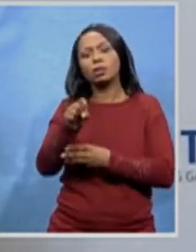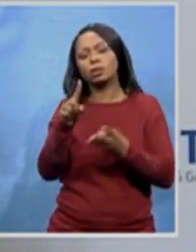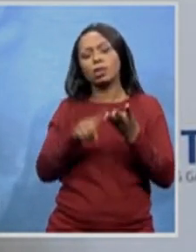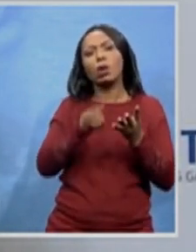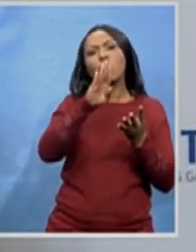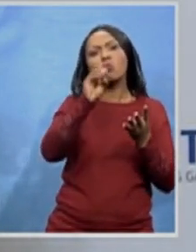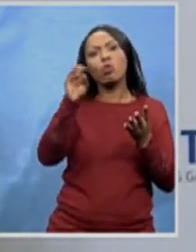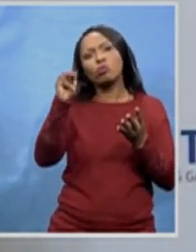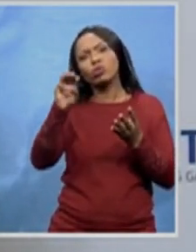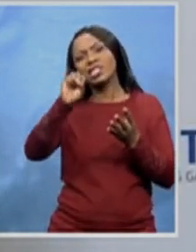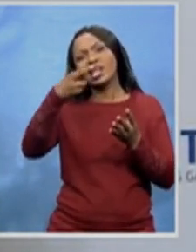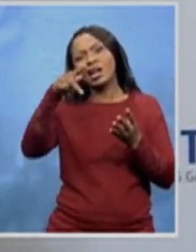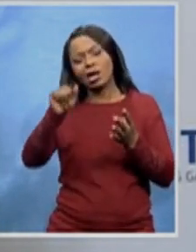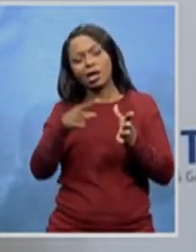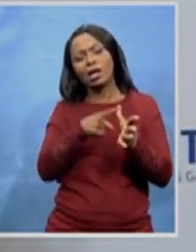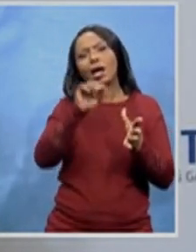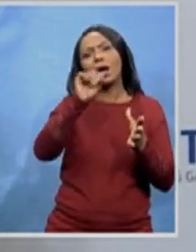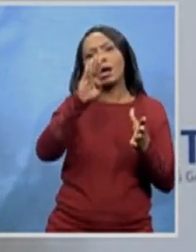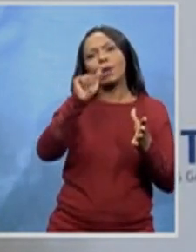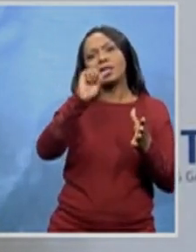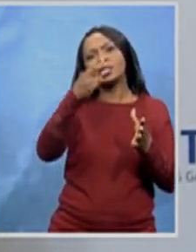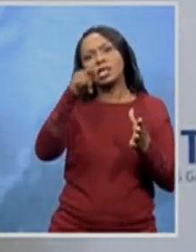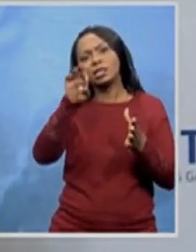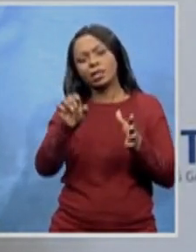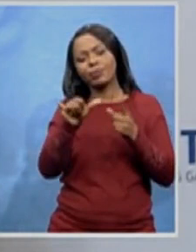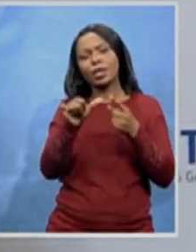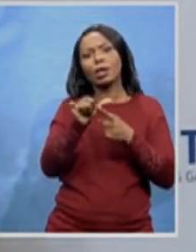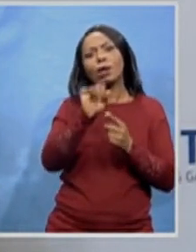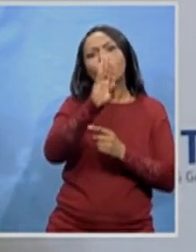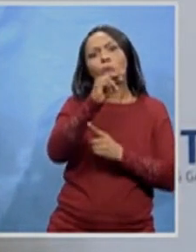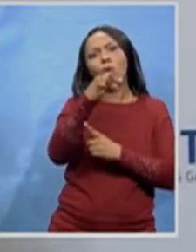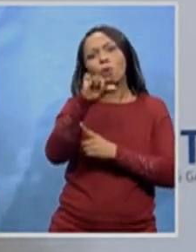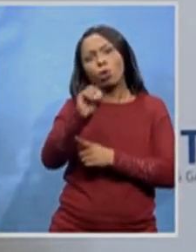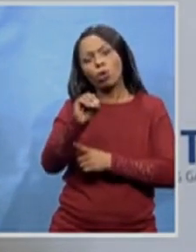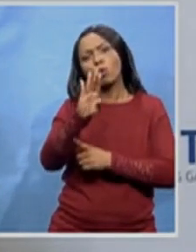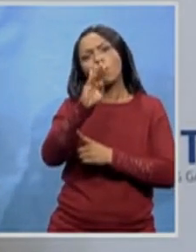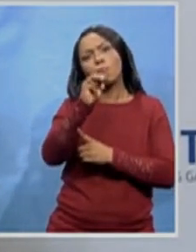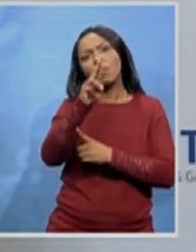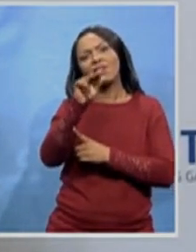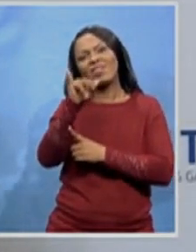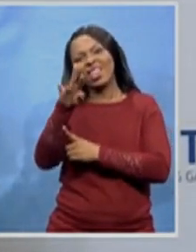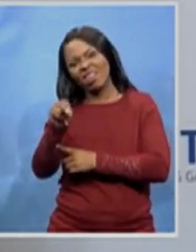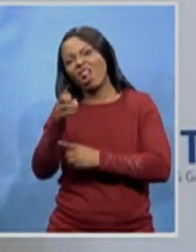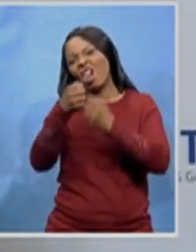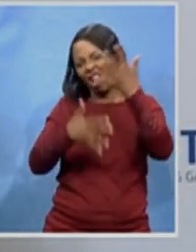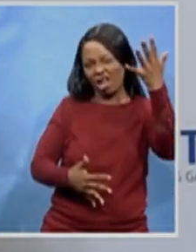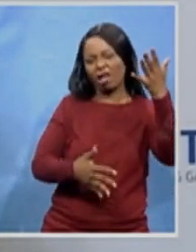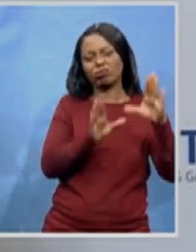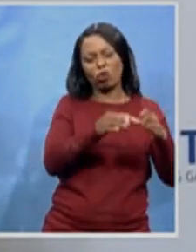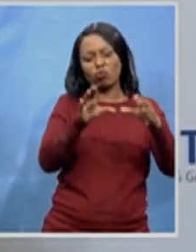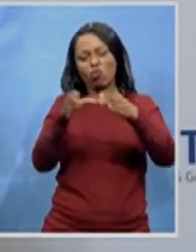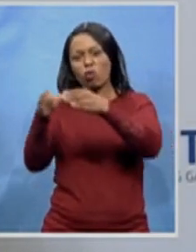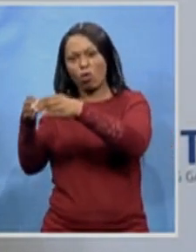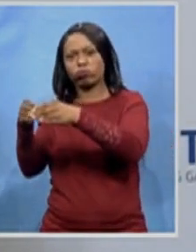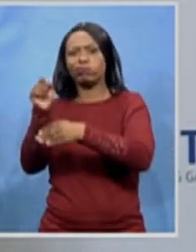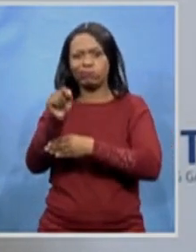Muffin, to name but a few. Pioneers have shaped the country's musical landscape.